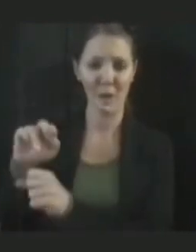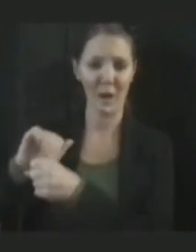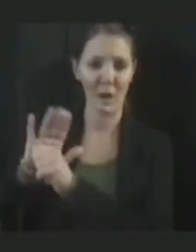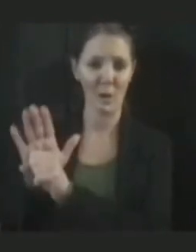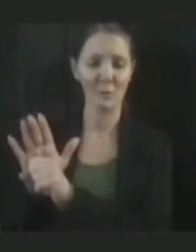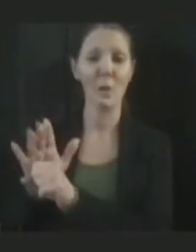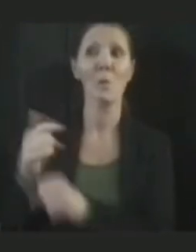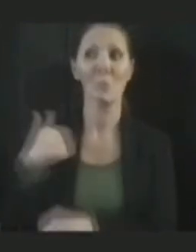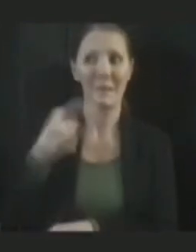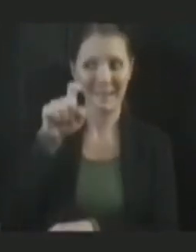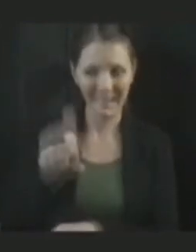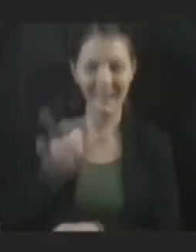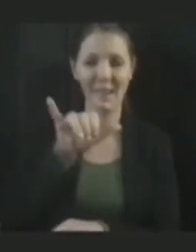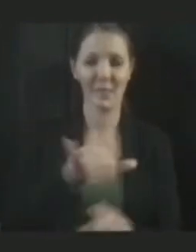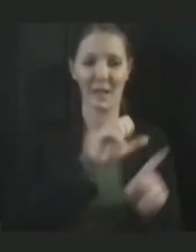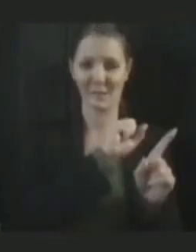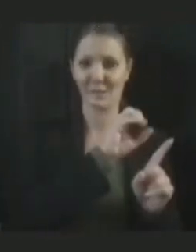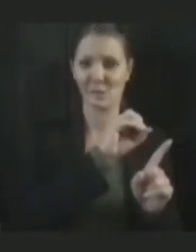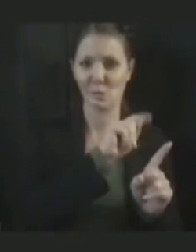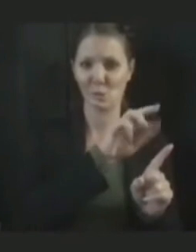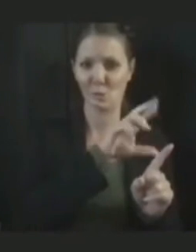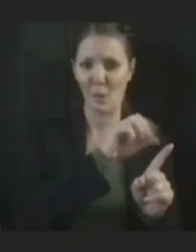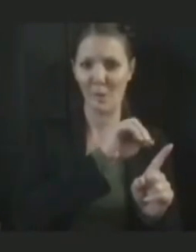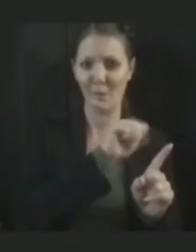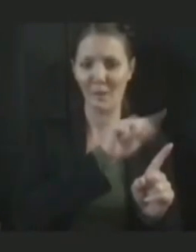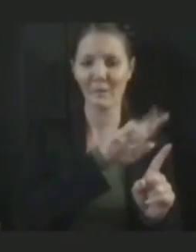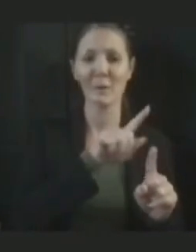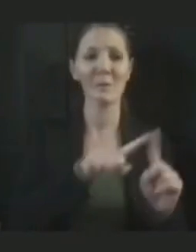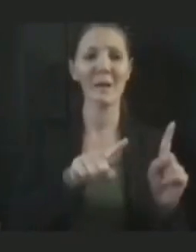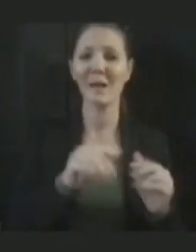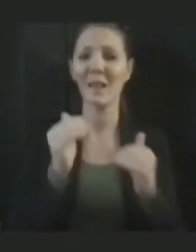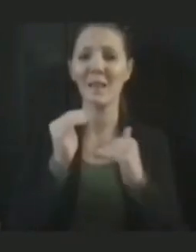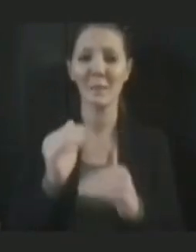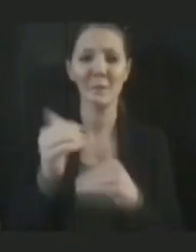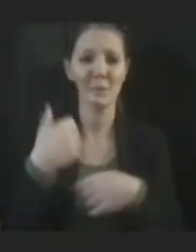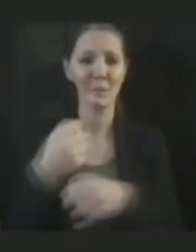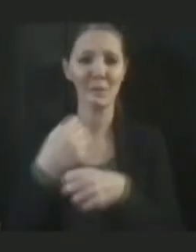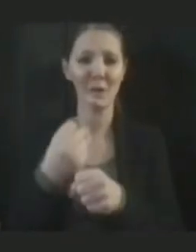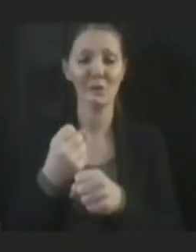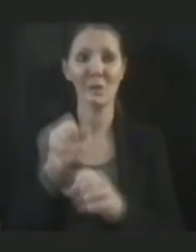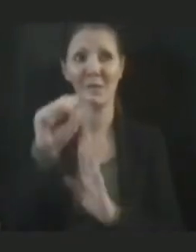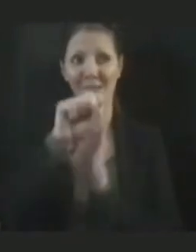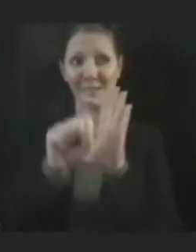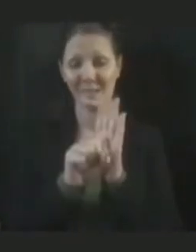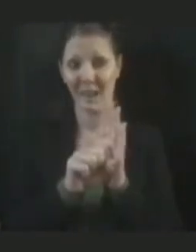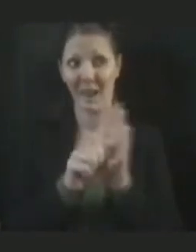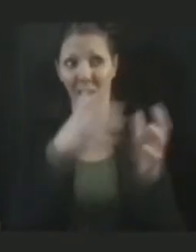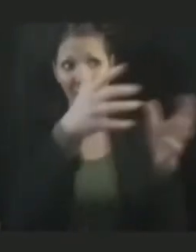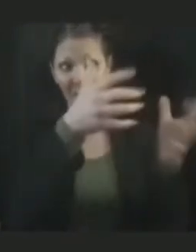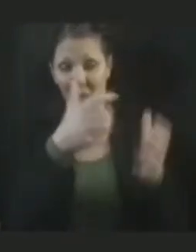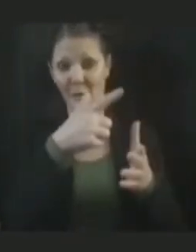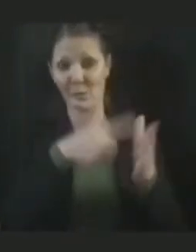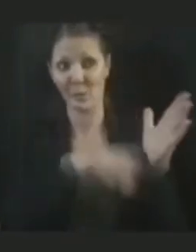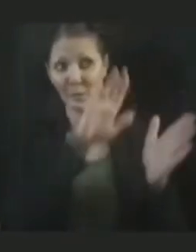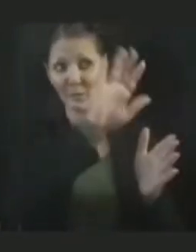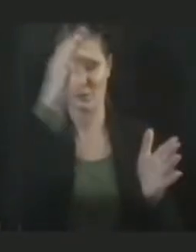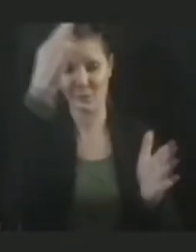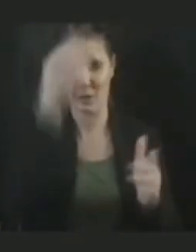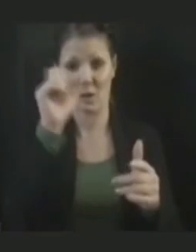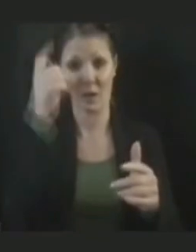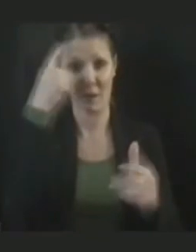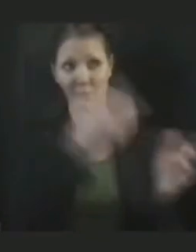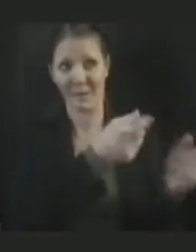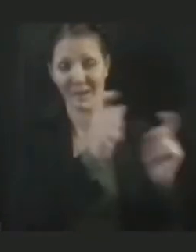production and the state gets a certain allocation from the federal government. And from there, we work with the Connecticut Hospital